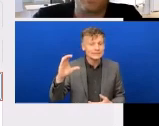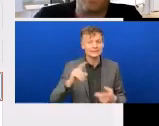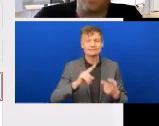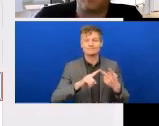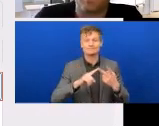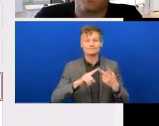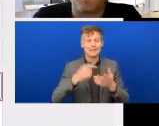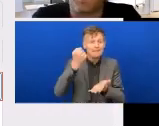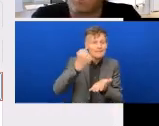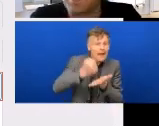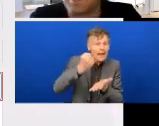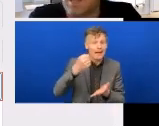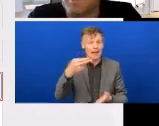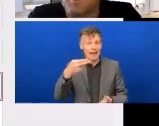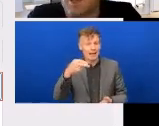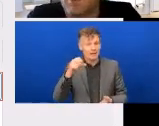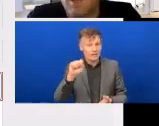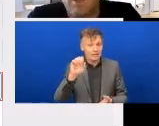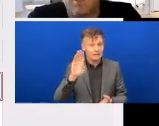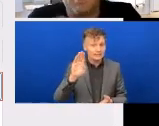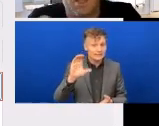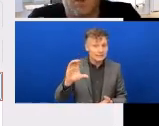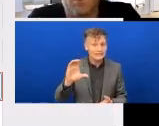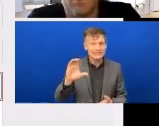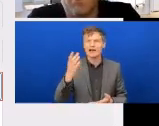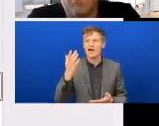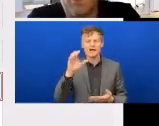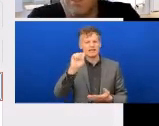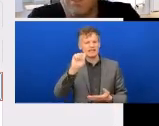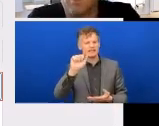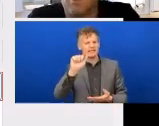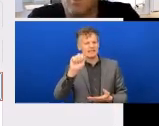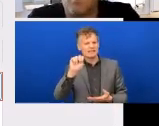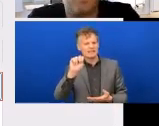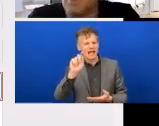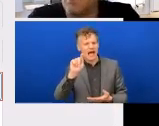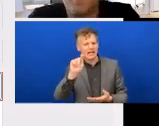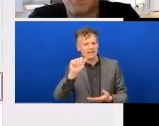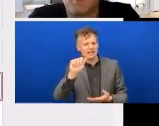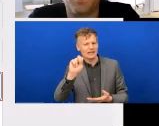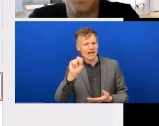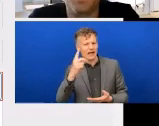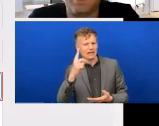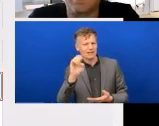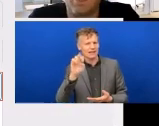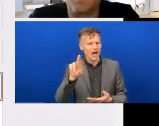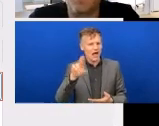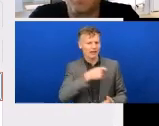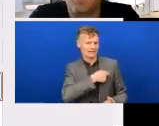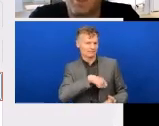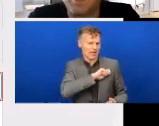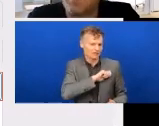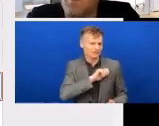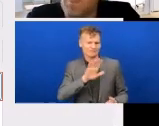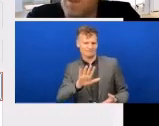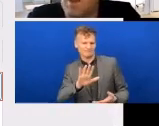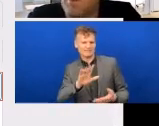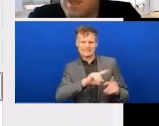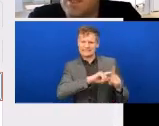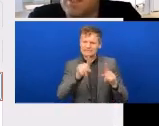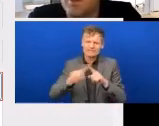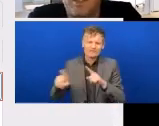a couple of other, Santander as well. So these are real life examples, things that have been put in place